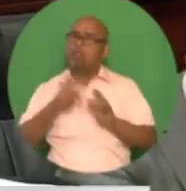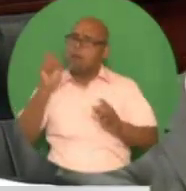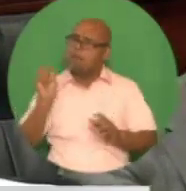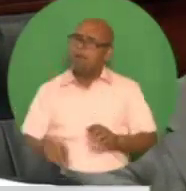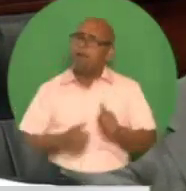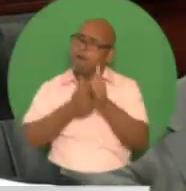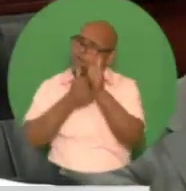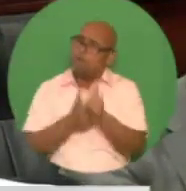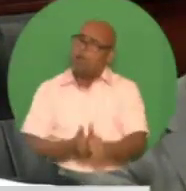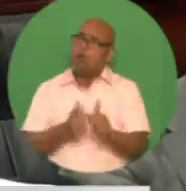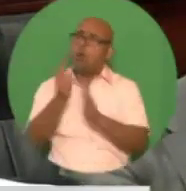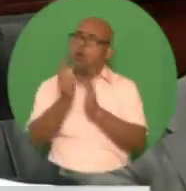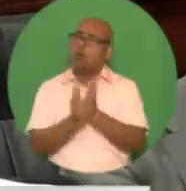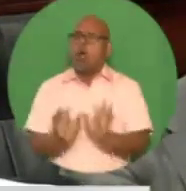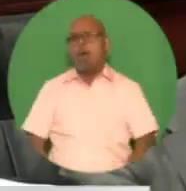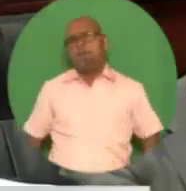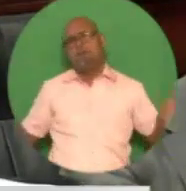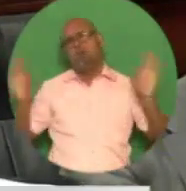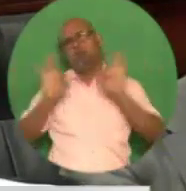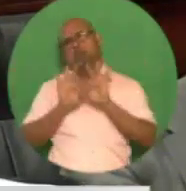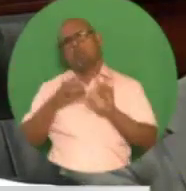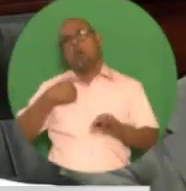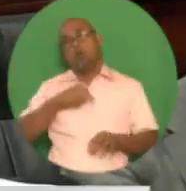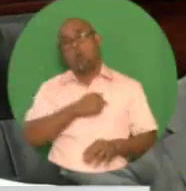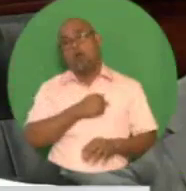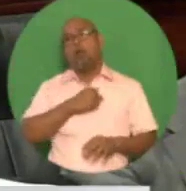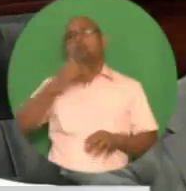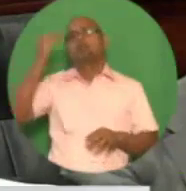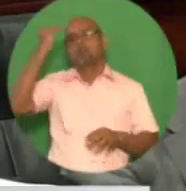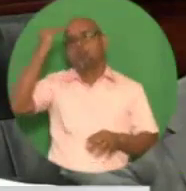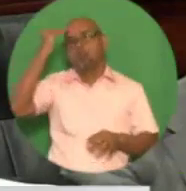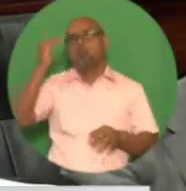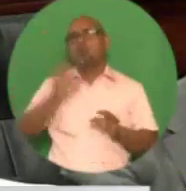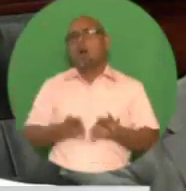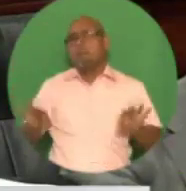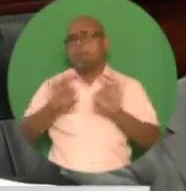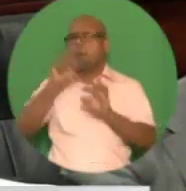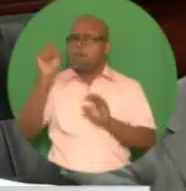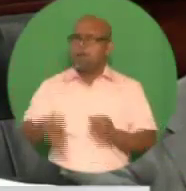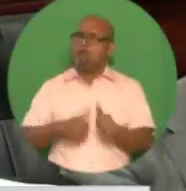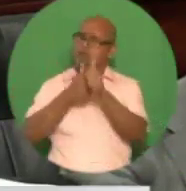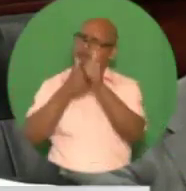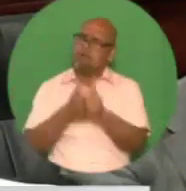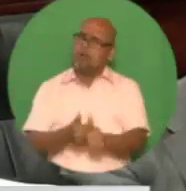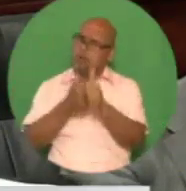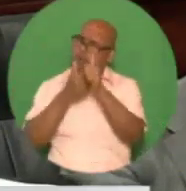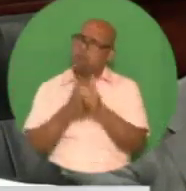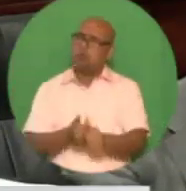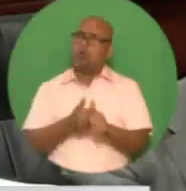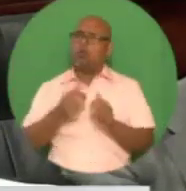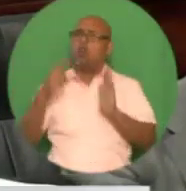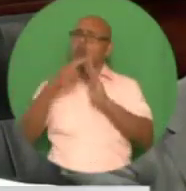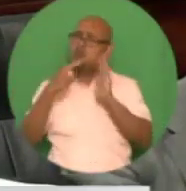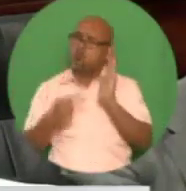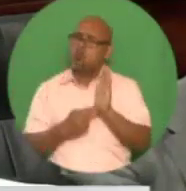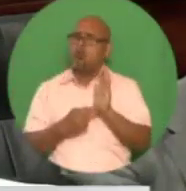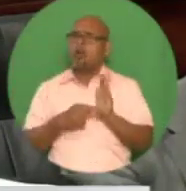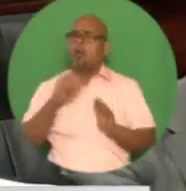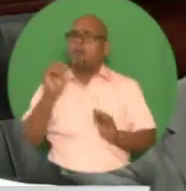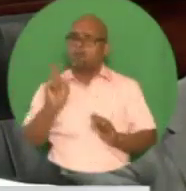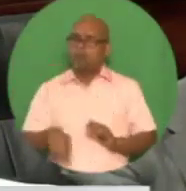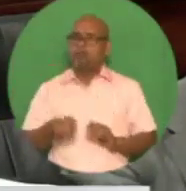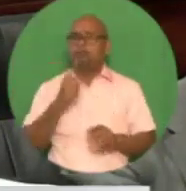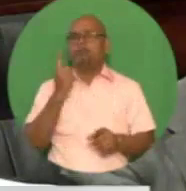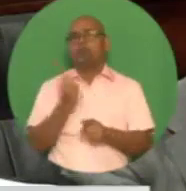A great deal of emphasis would be placed on the delivery of local content in our new procurement arrangements. Procurement arrangements